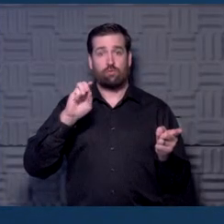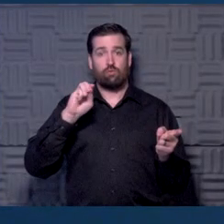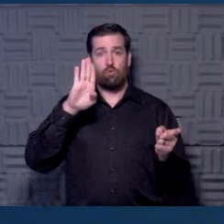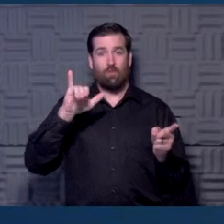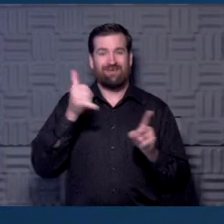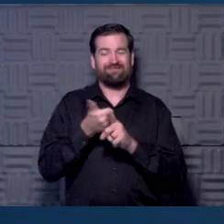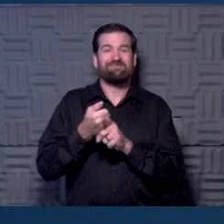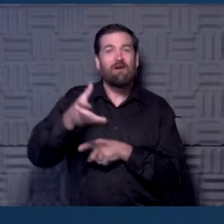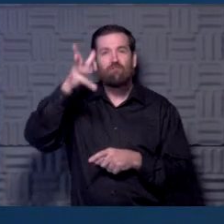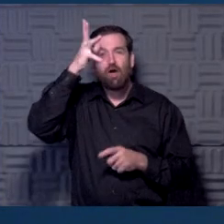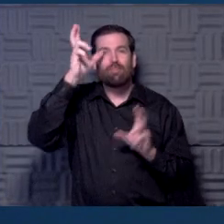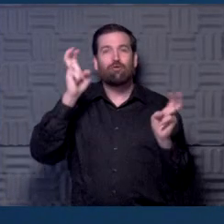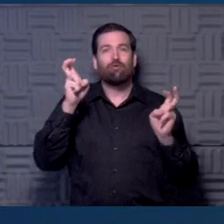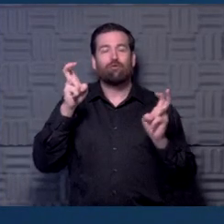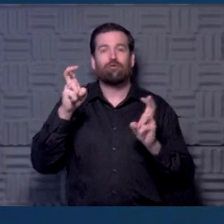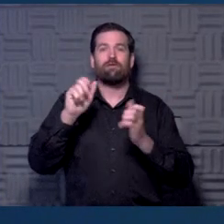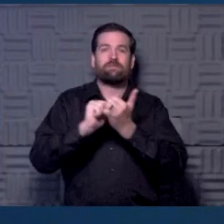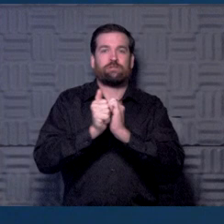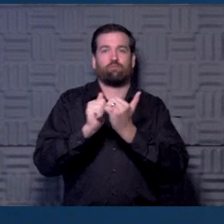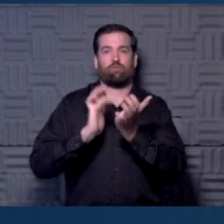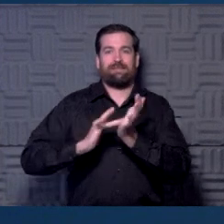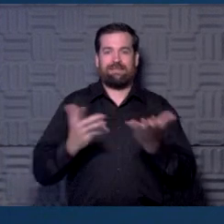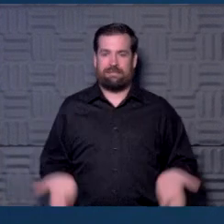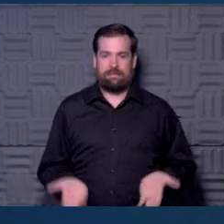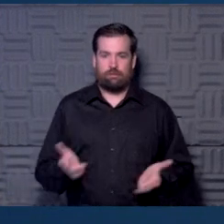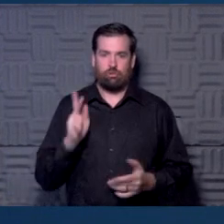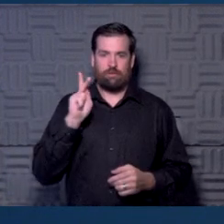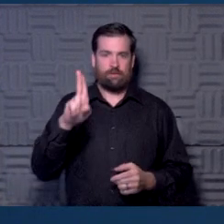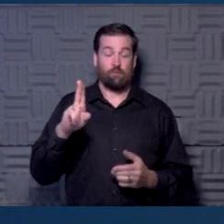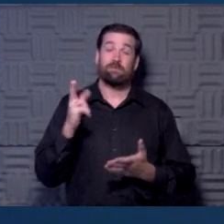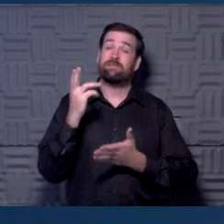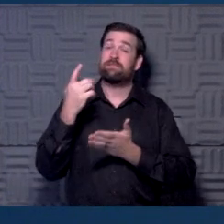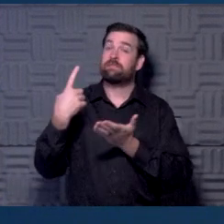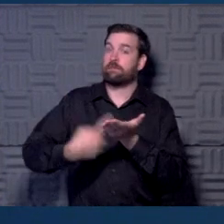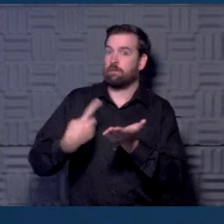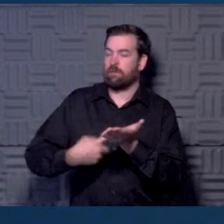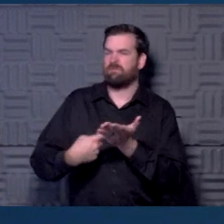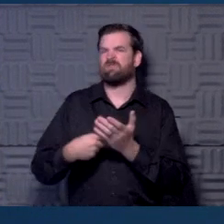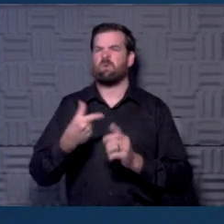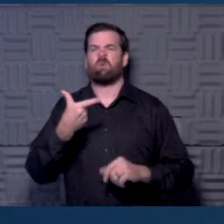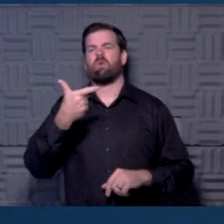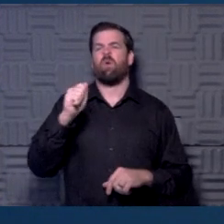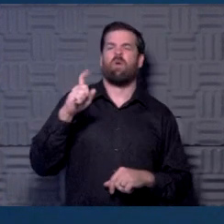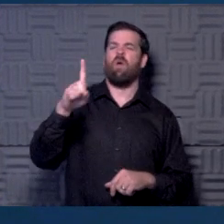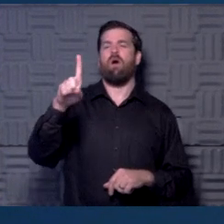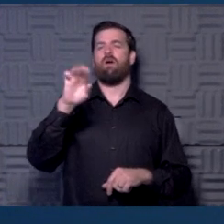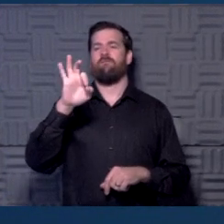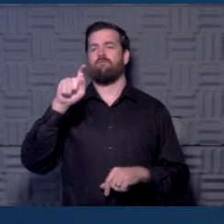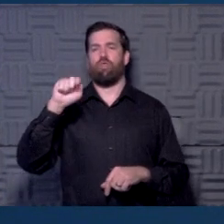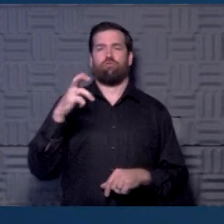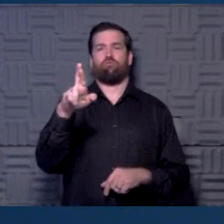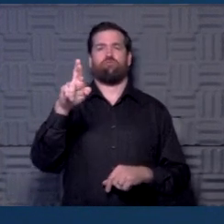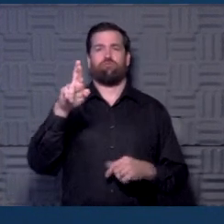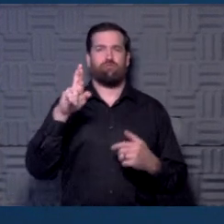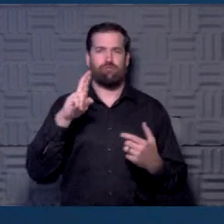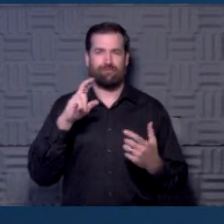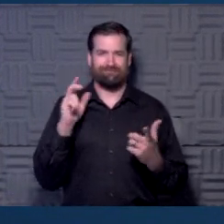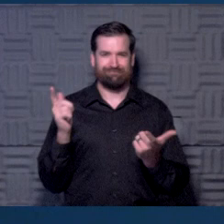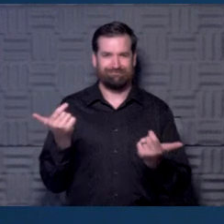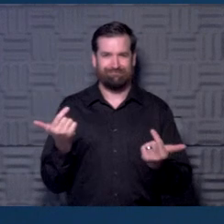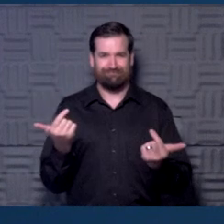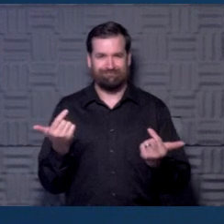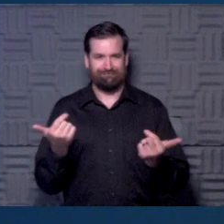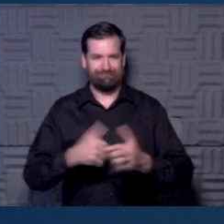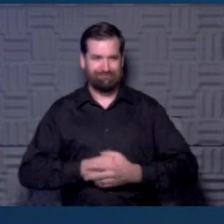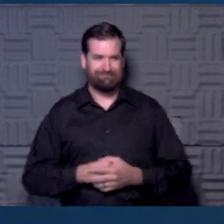father of sports medicine here at the University of Kansas Health System. Some days I call him the godfather of sports medicine here, too, just to mess with him a little